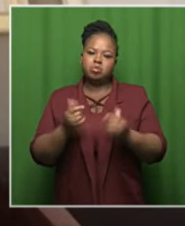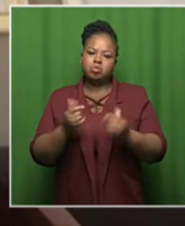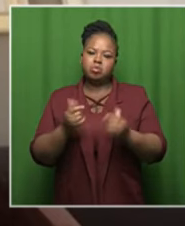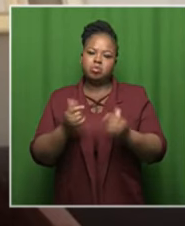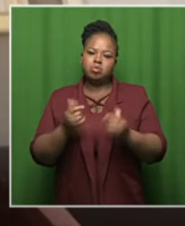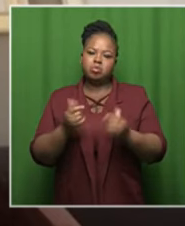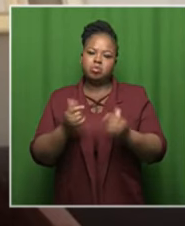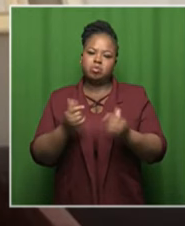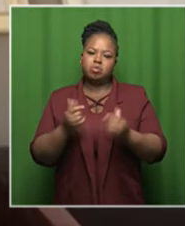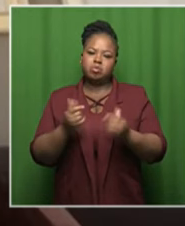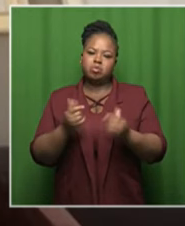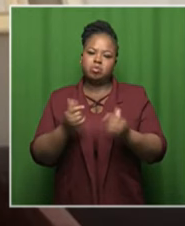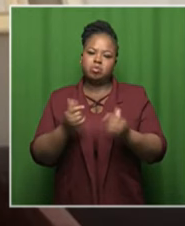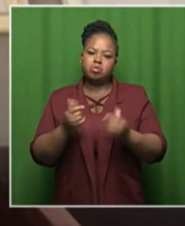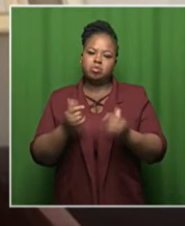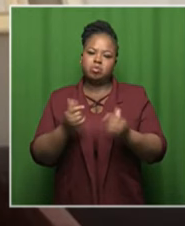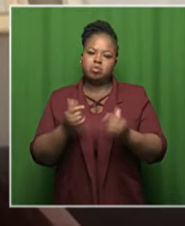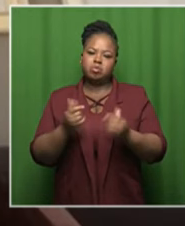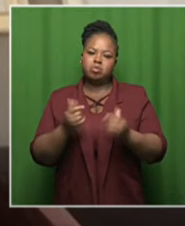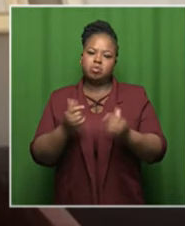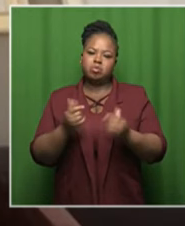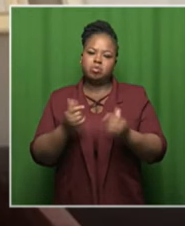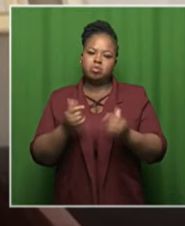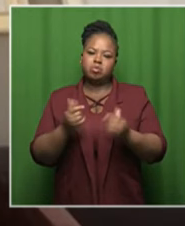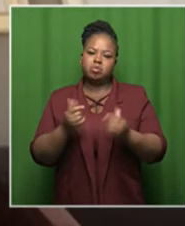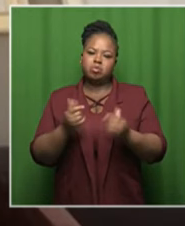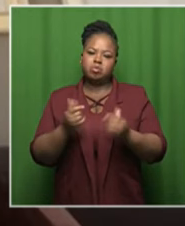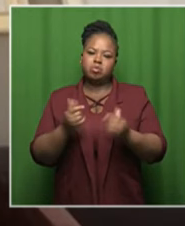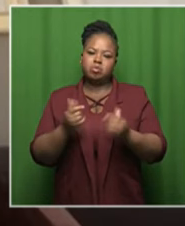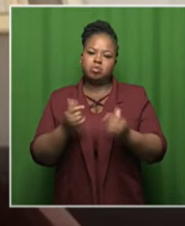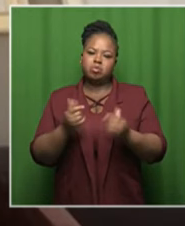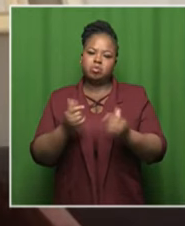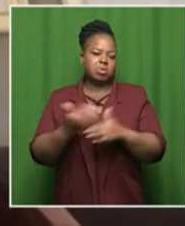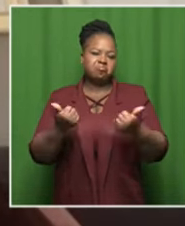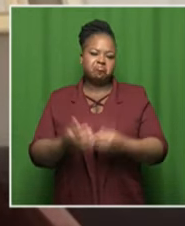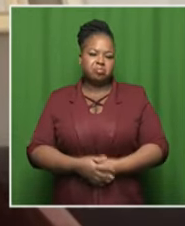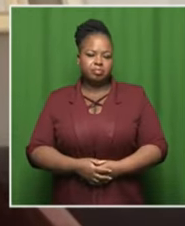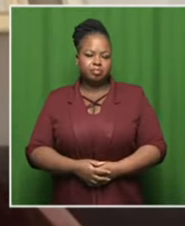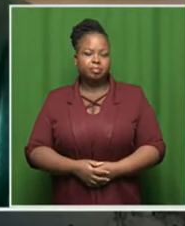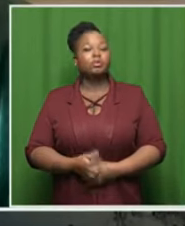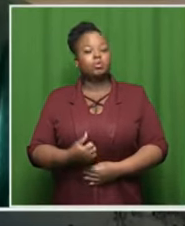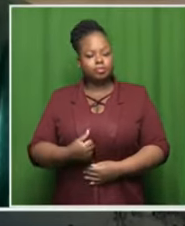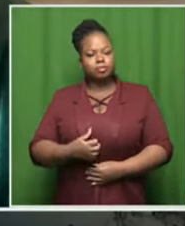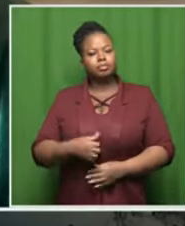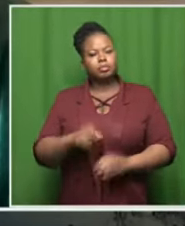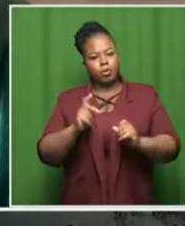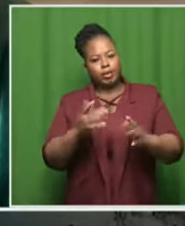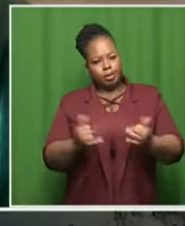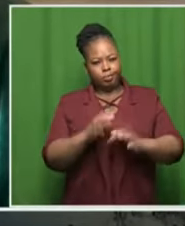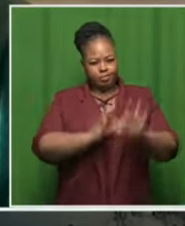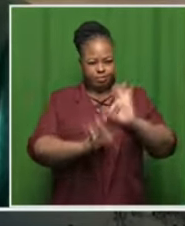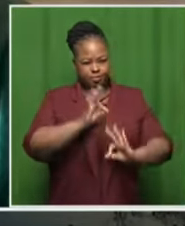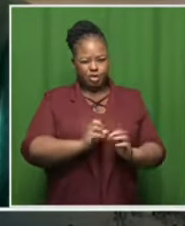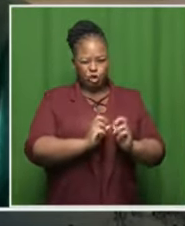never give yourself a perfect score there's always room for improvement you know yeah so so let's break that down giving